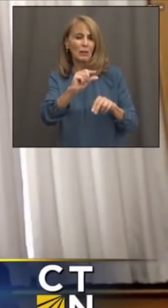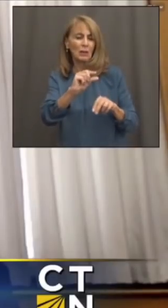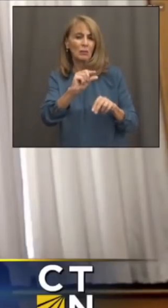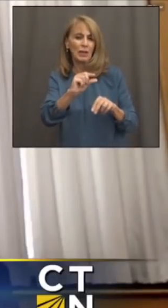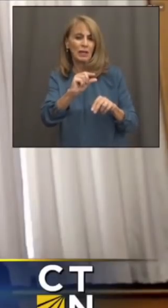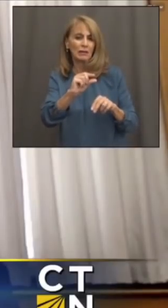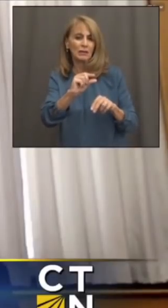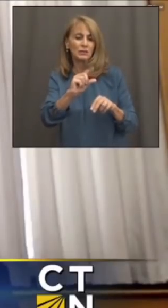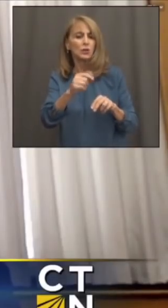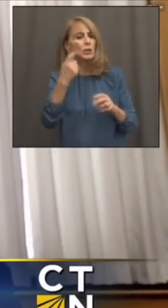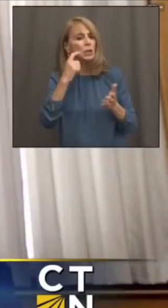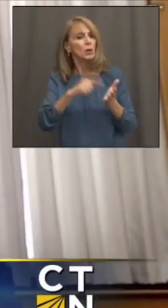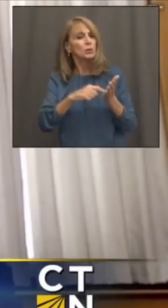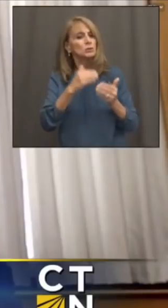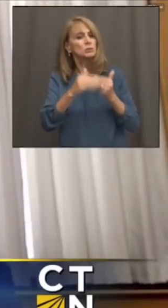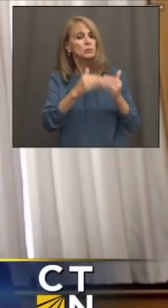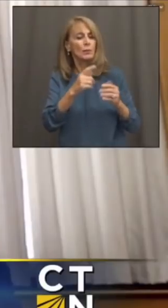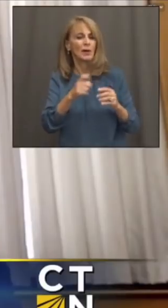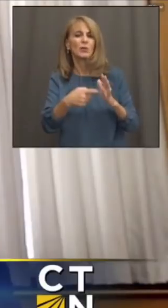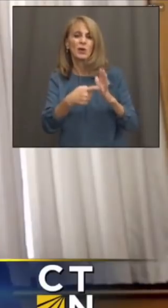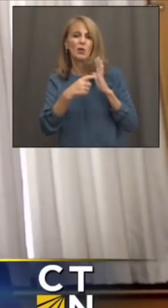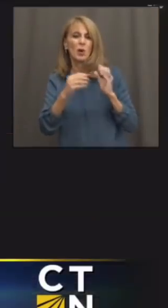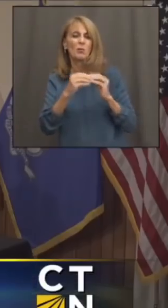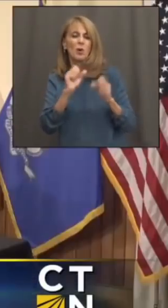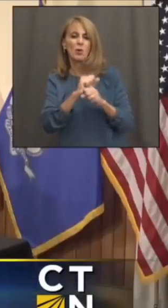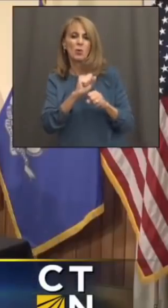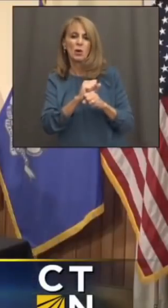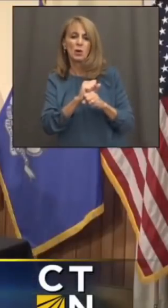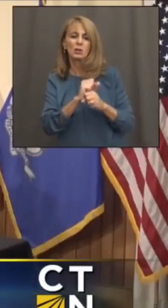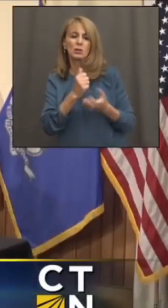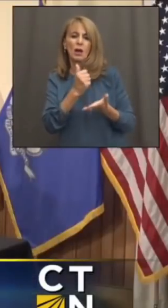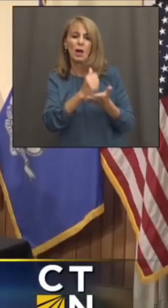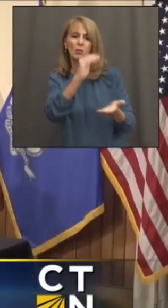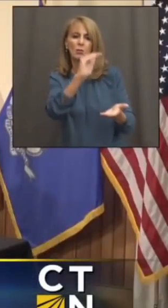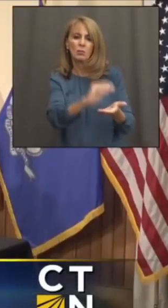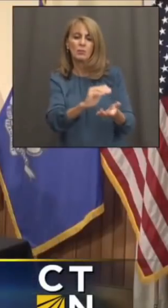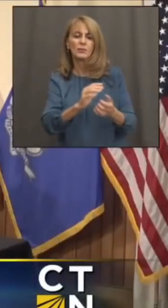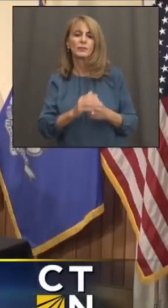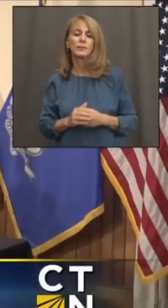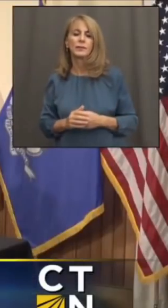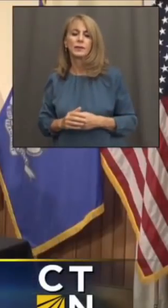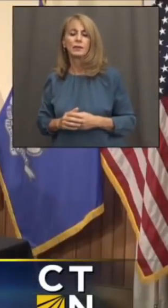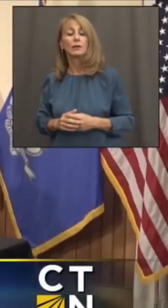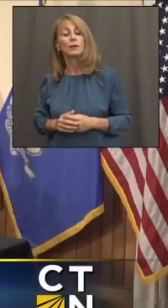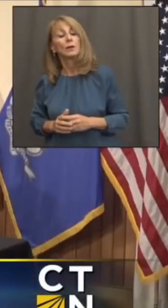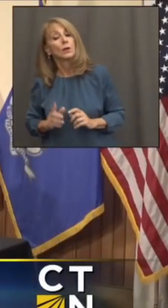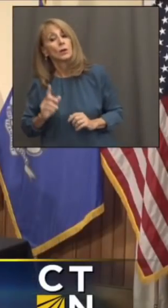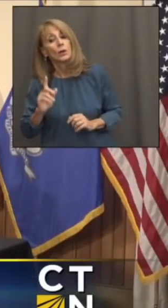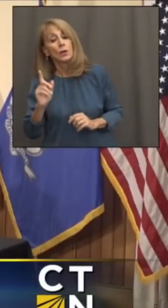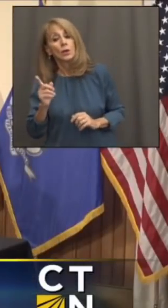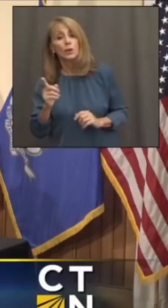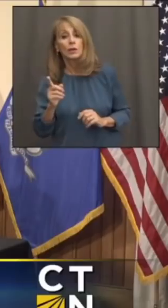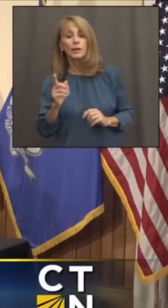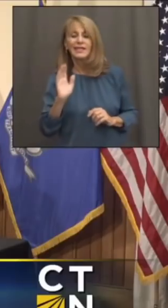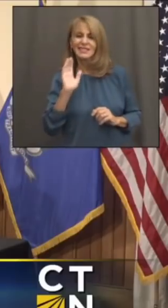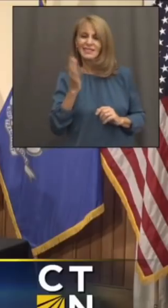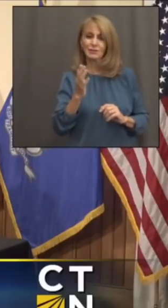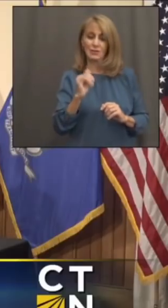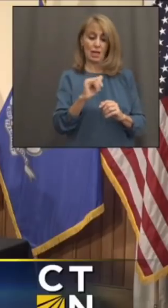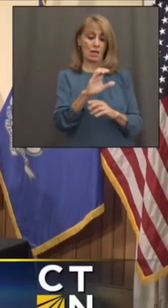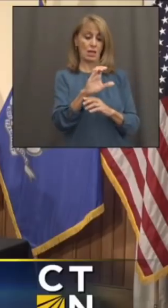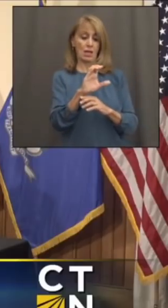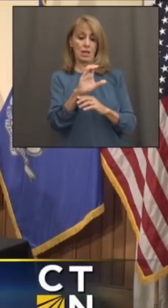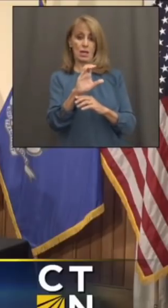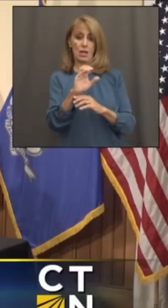some steady progress there, but still more work to do. And just the final question for me, it looks like the variants are continuing